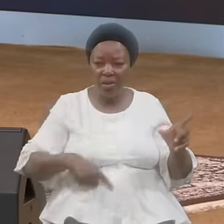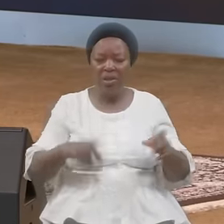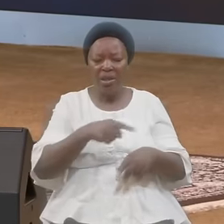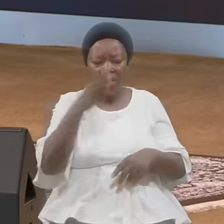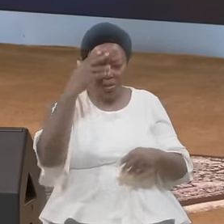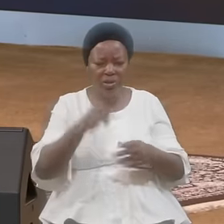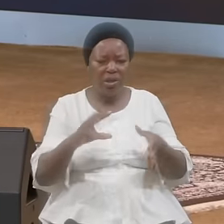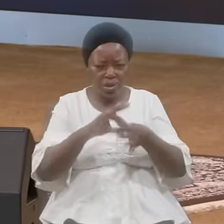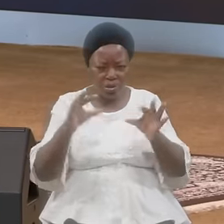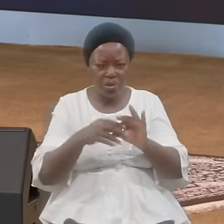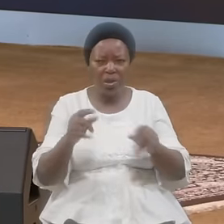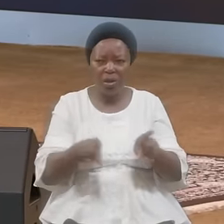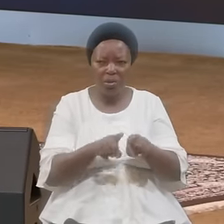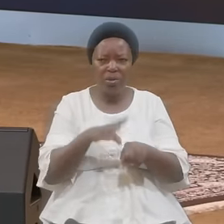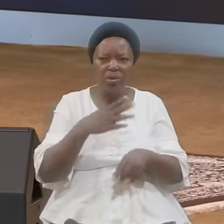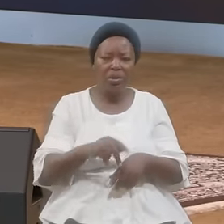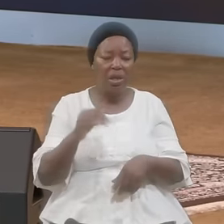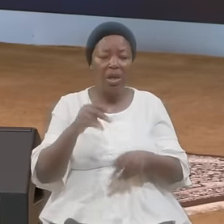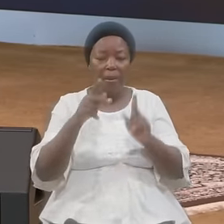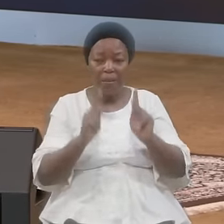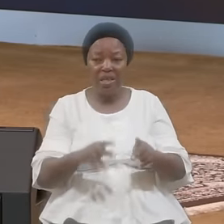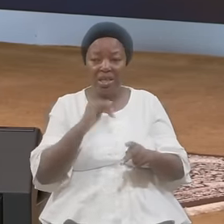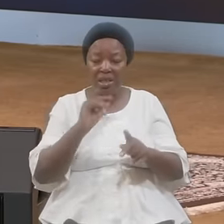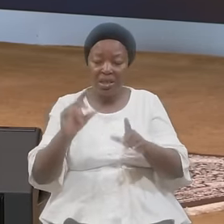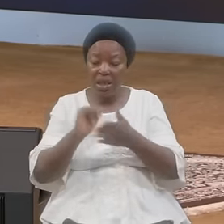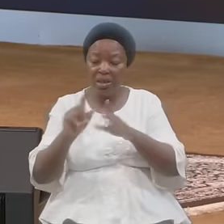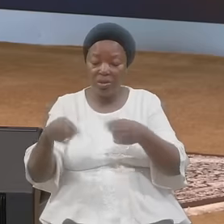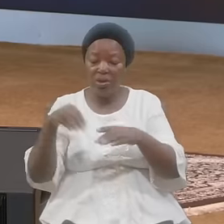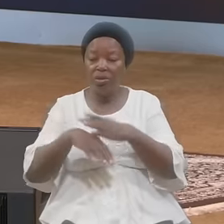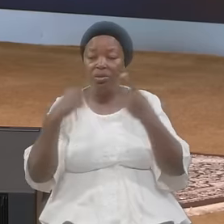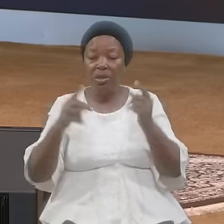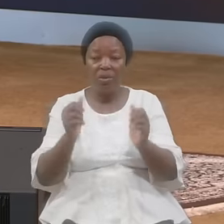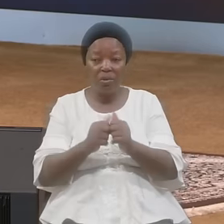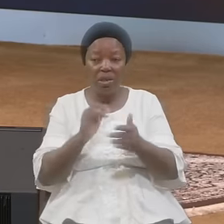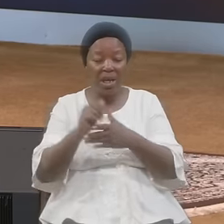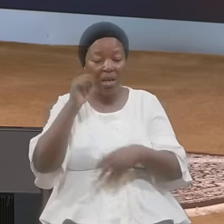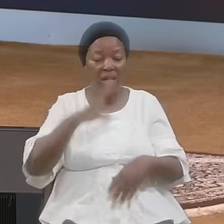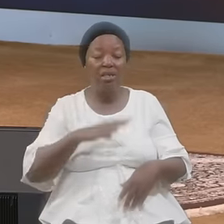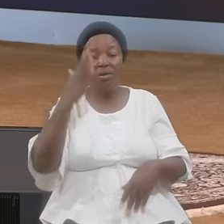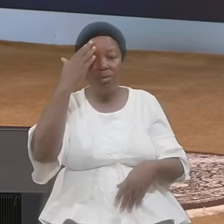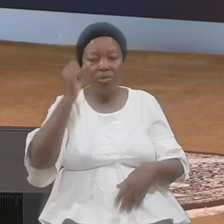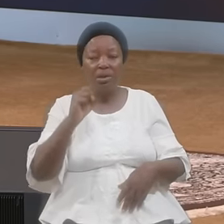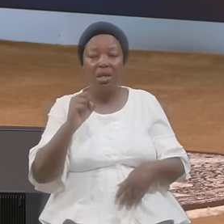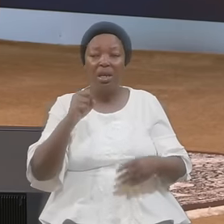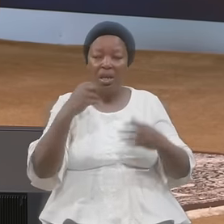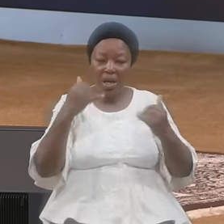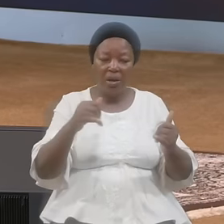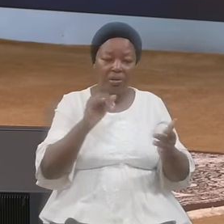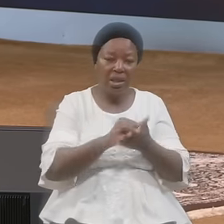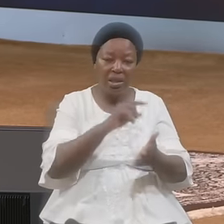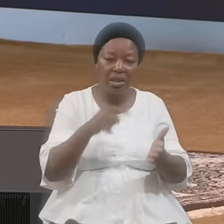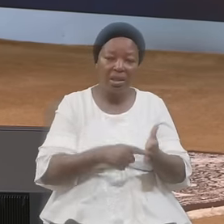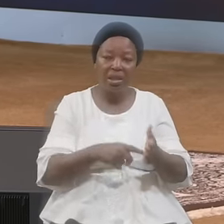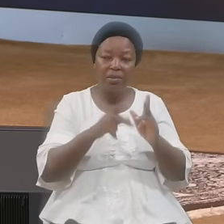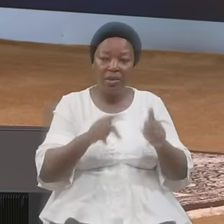The Fellow He Is Committing The Sin With That Lady Knows Now That This Fellow Is Supposed